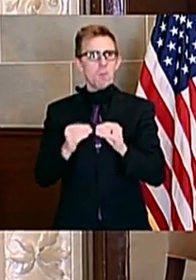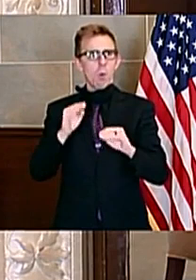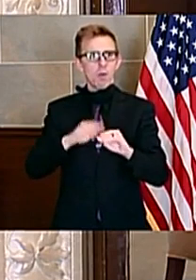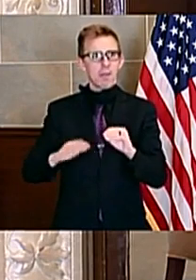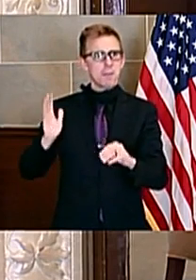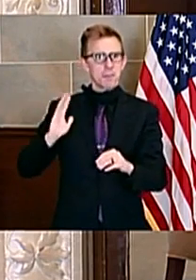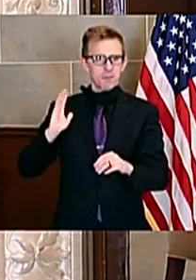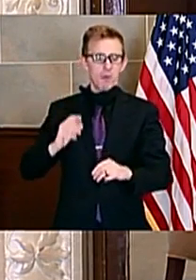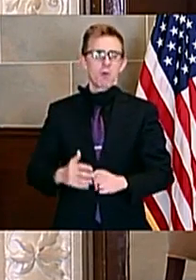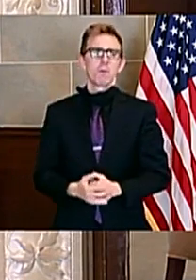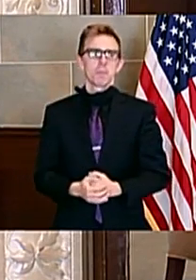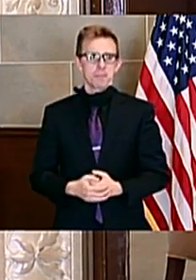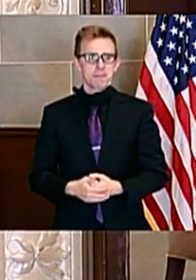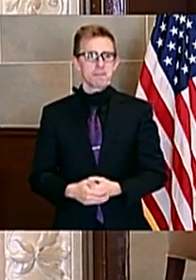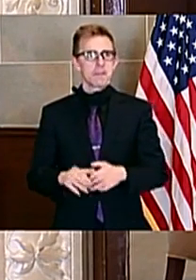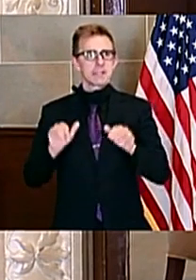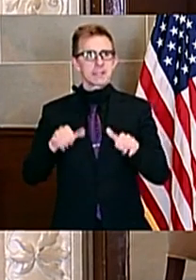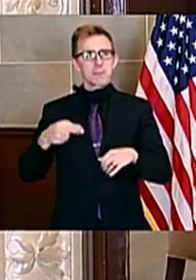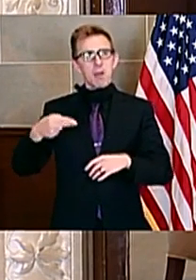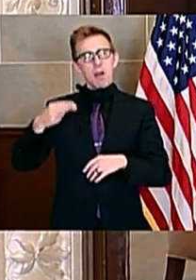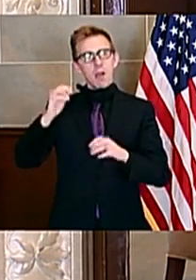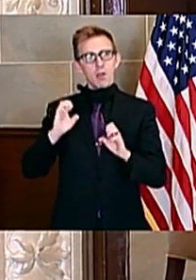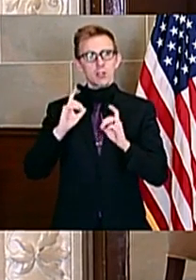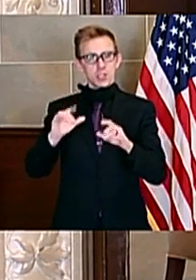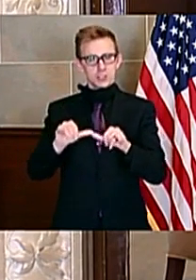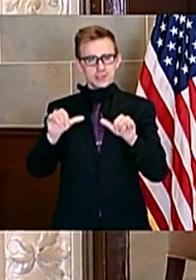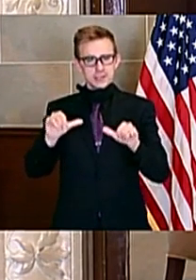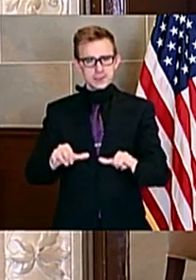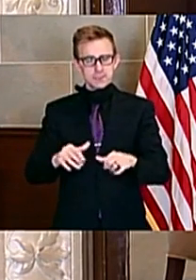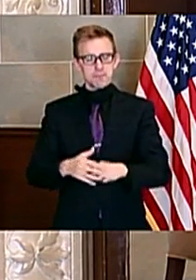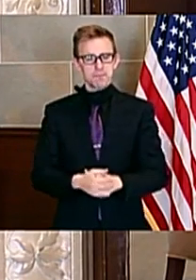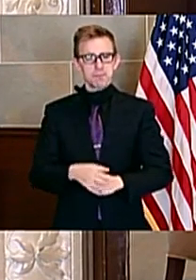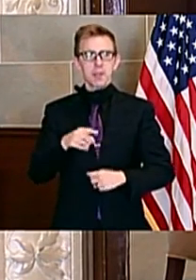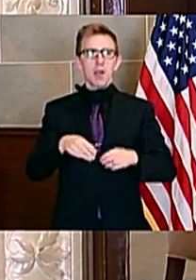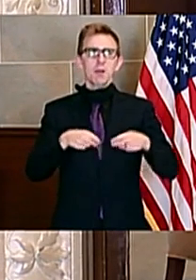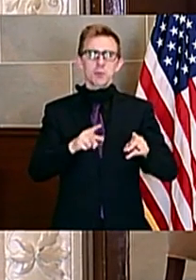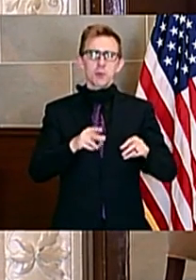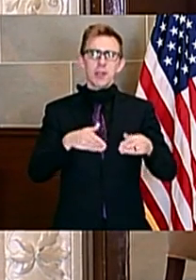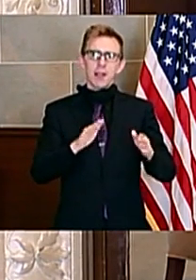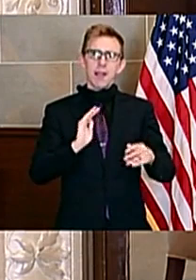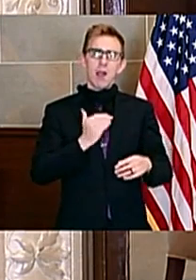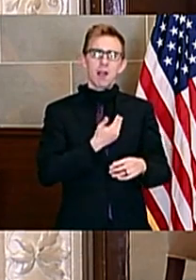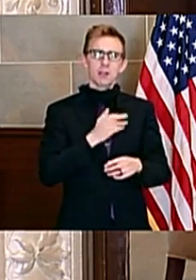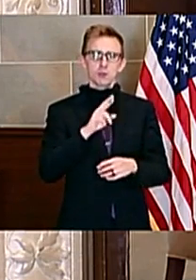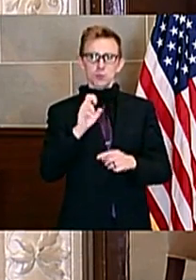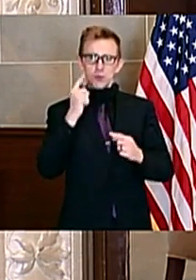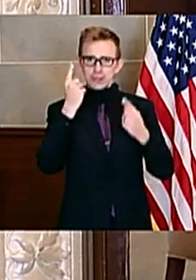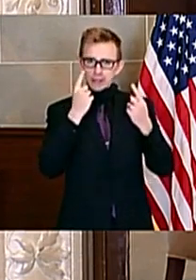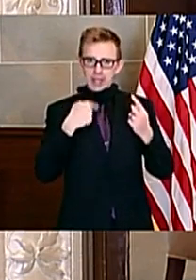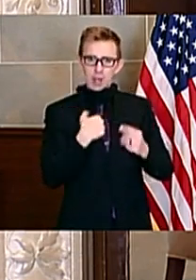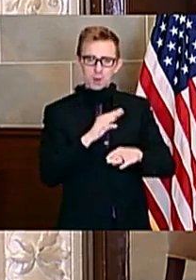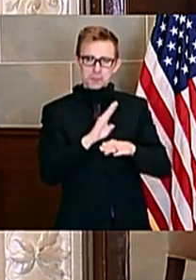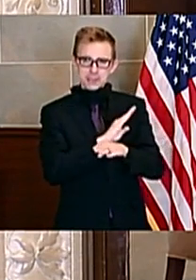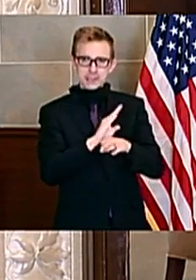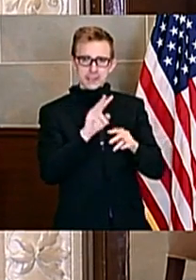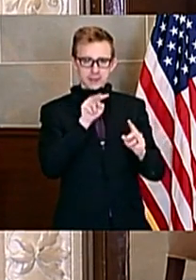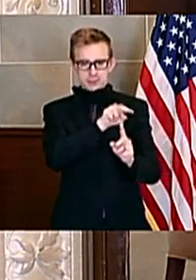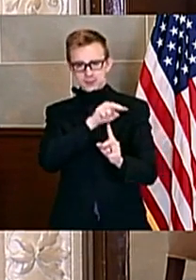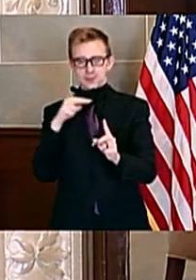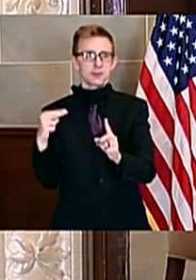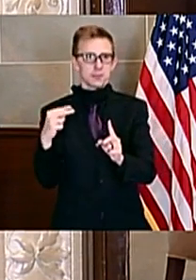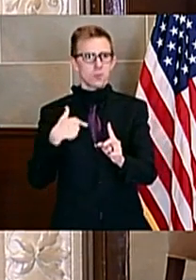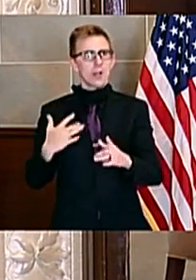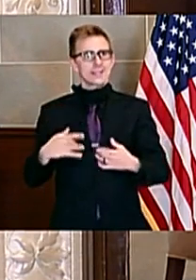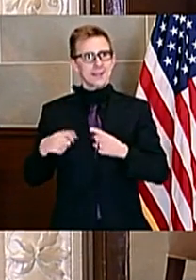beginning. And the same true for the higher education system. This is an opportunity to really rethink the way we do our business and we're excited about this conversation.